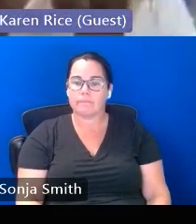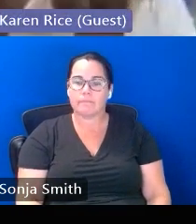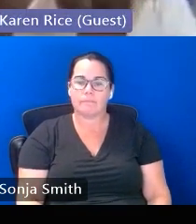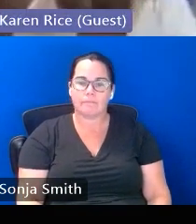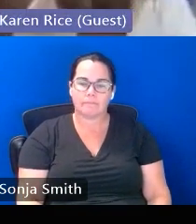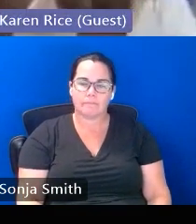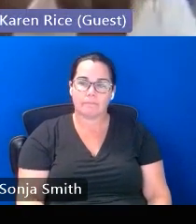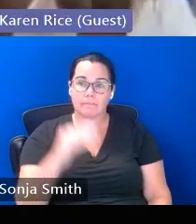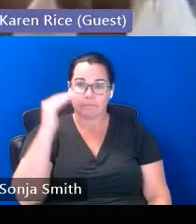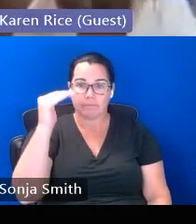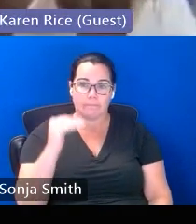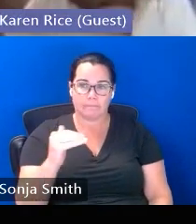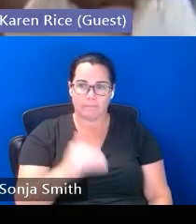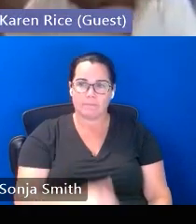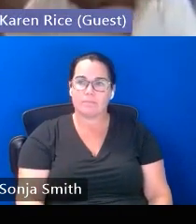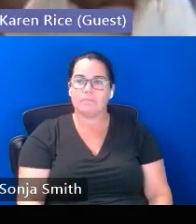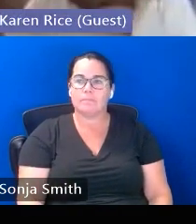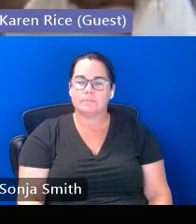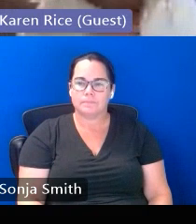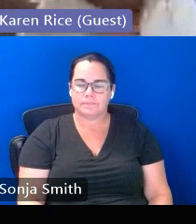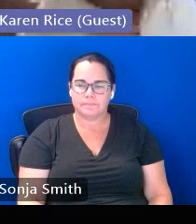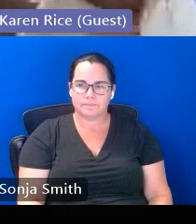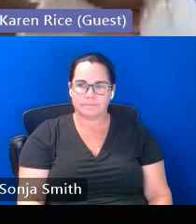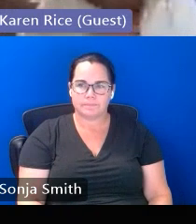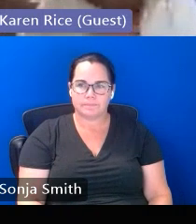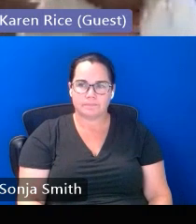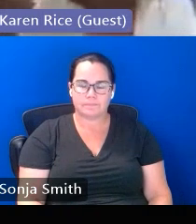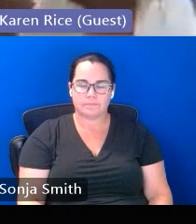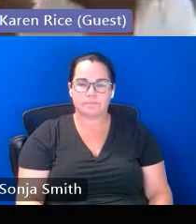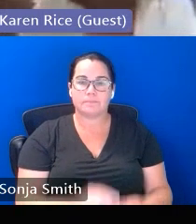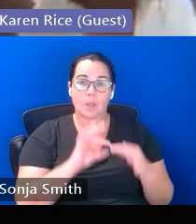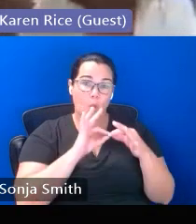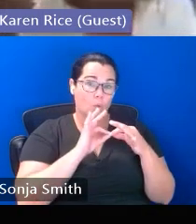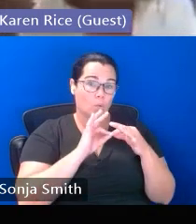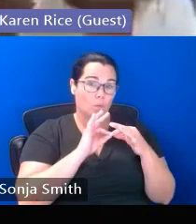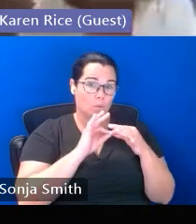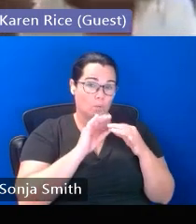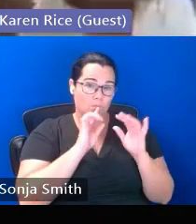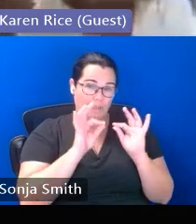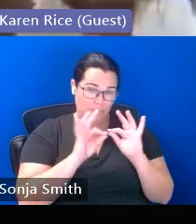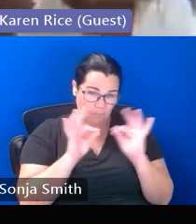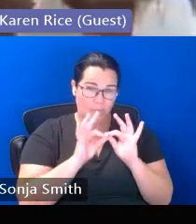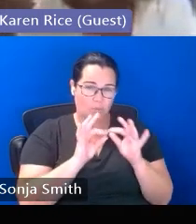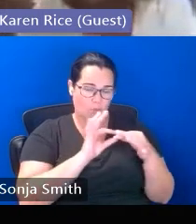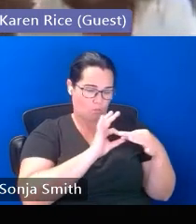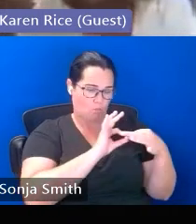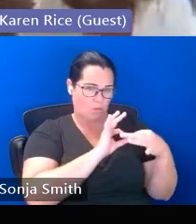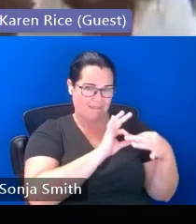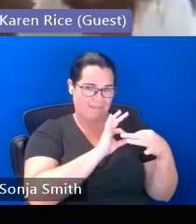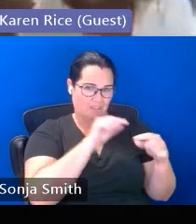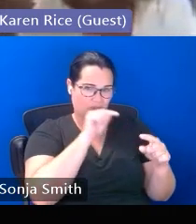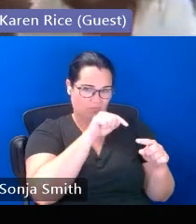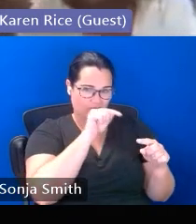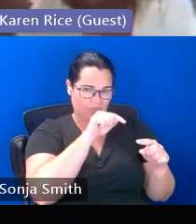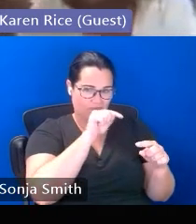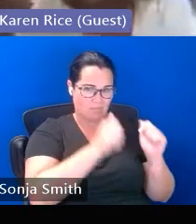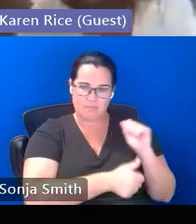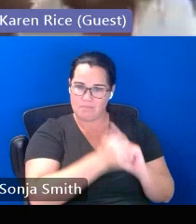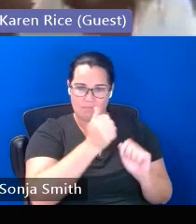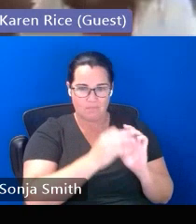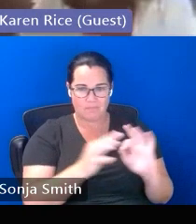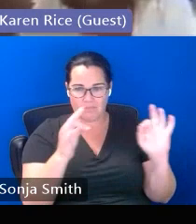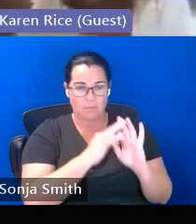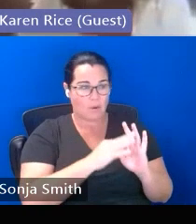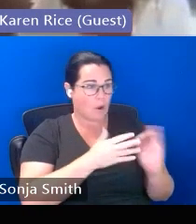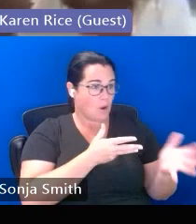i will start out by saying relationships are the key to all of this so whether it's working with our immigrant and migrant children and youth or